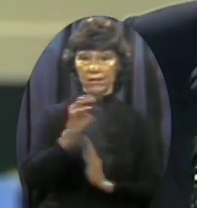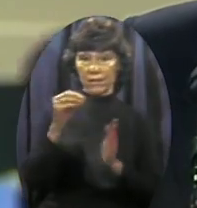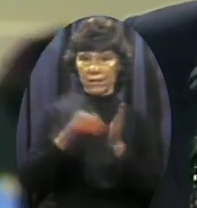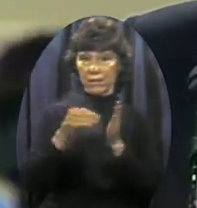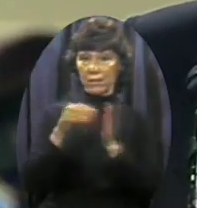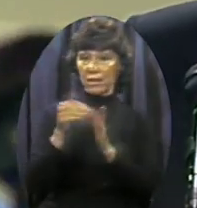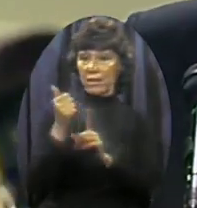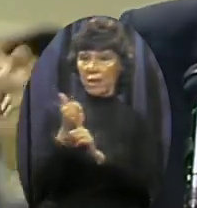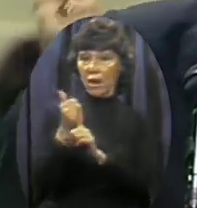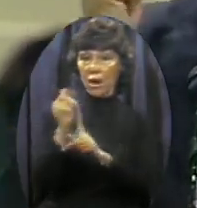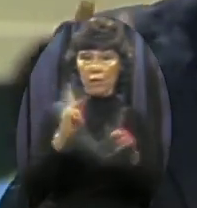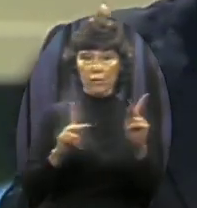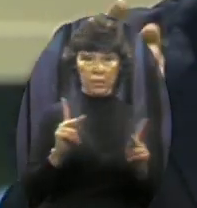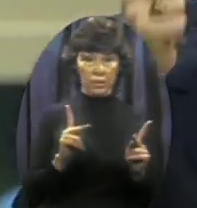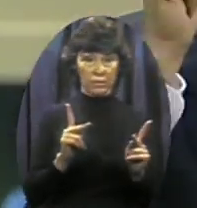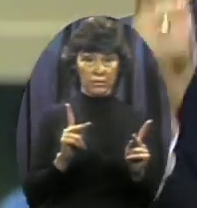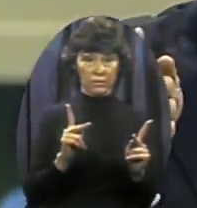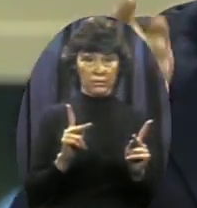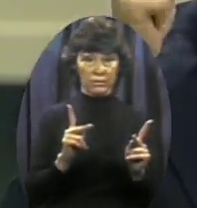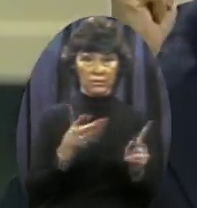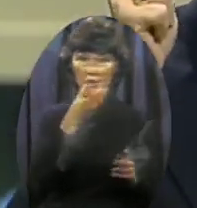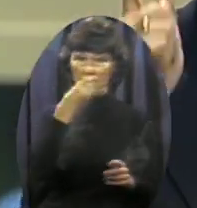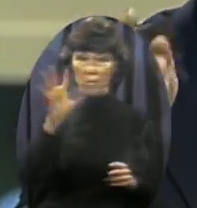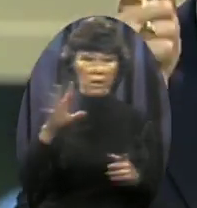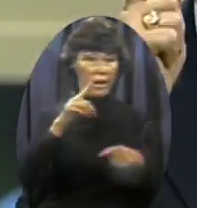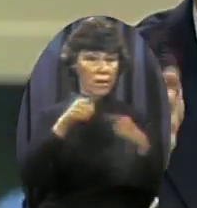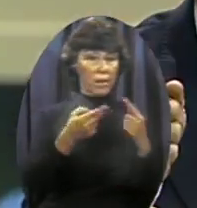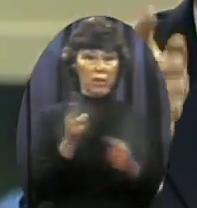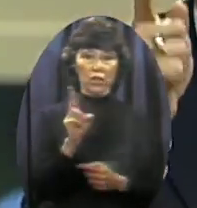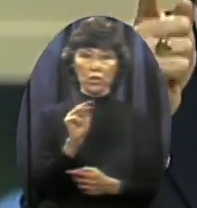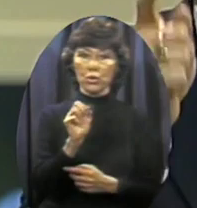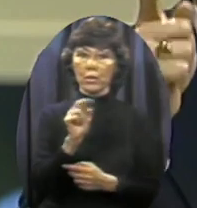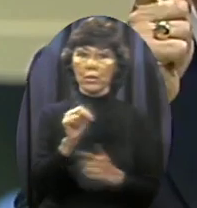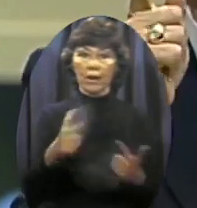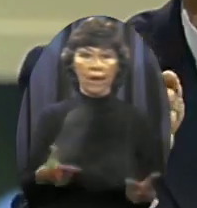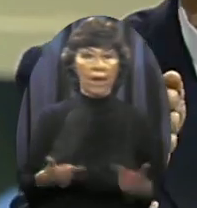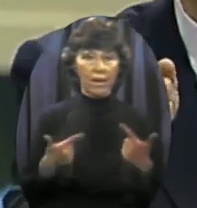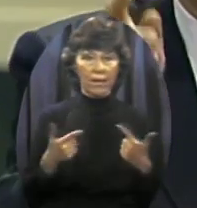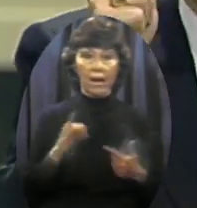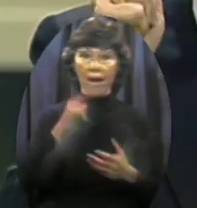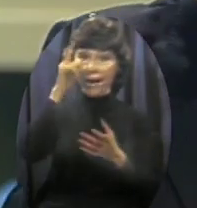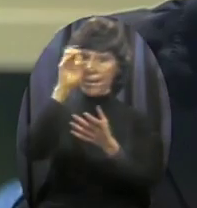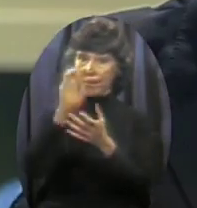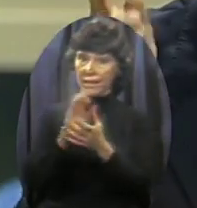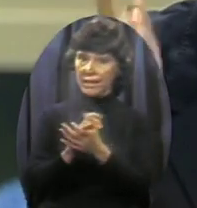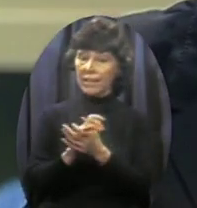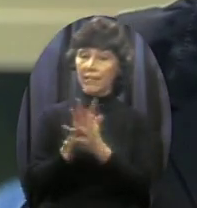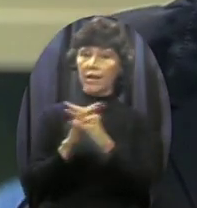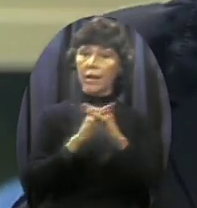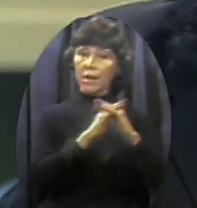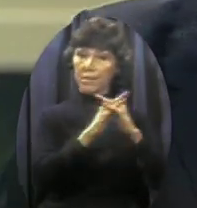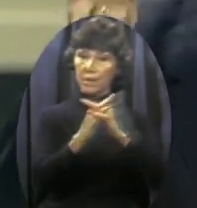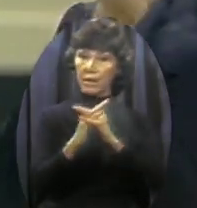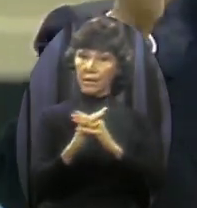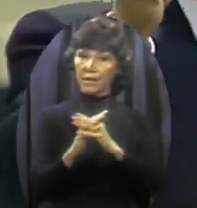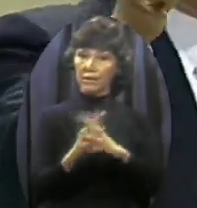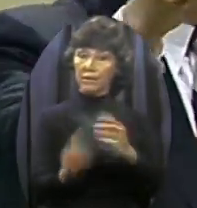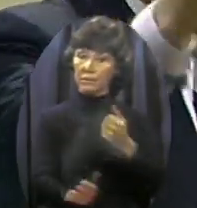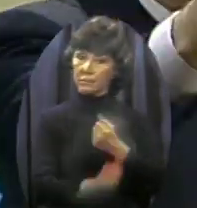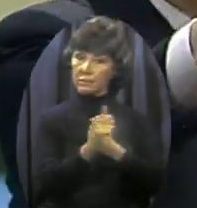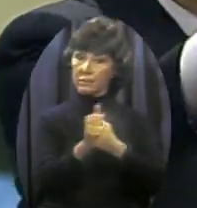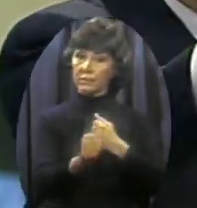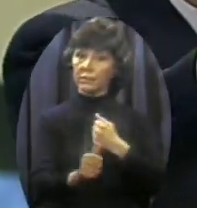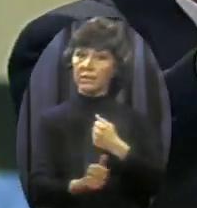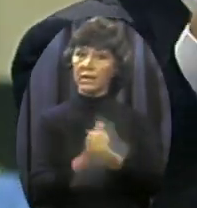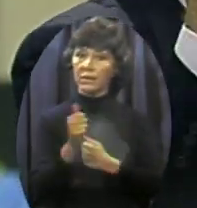people And I believe America is in serious danger We need to pray for America Pray for our president We need to